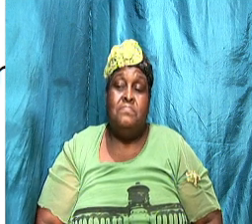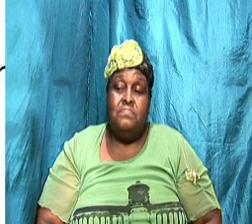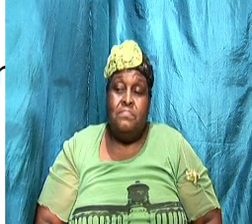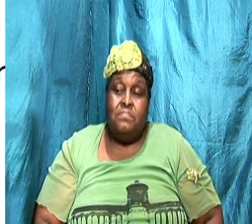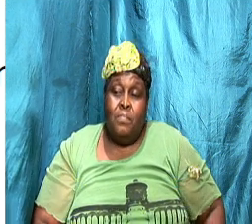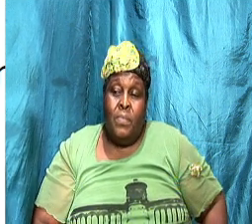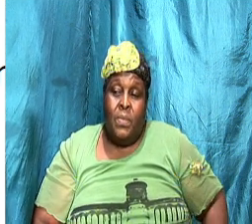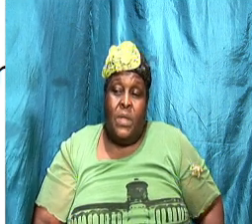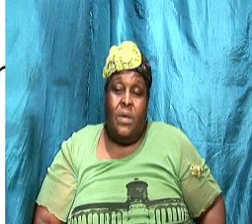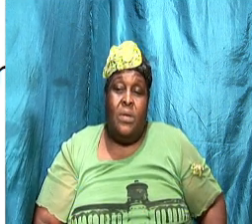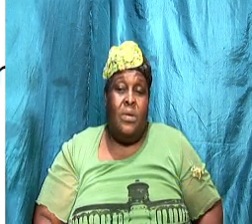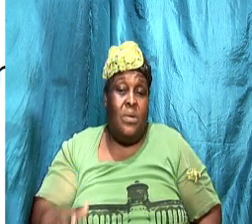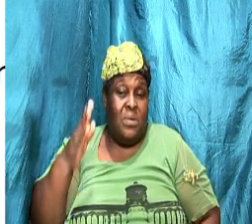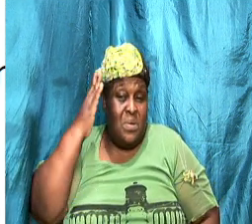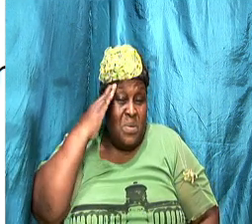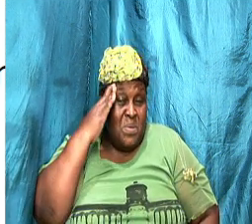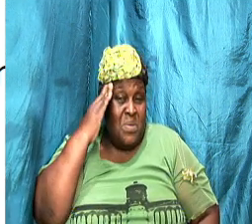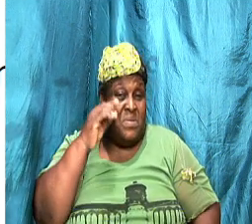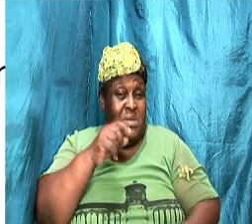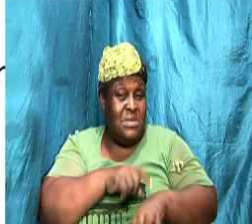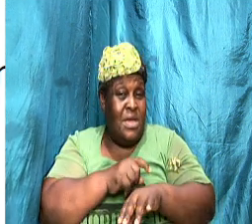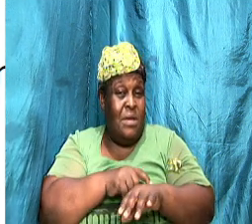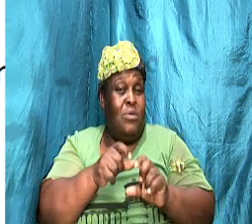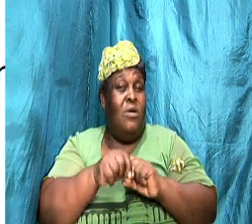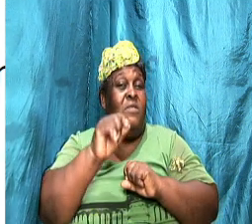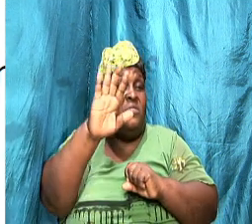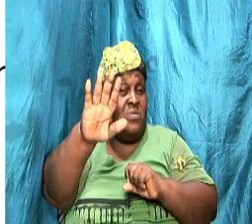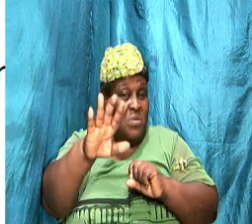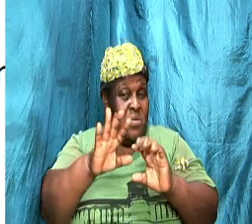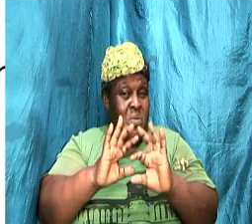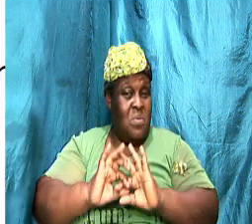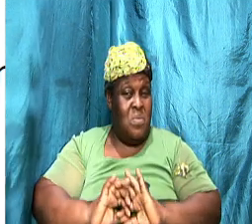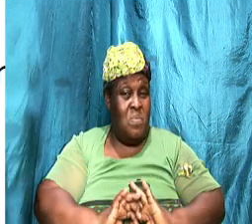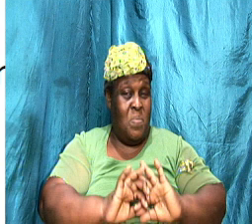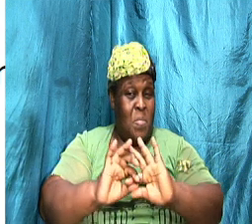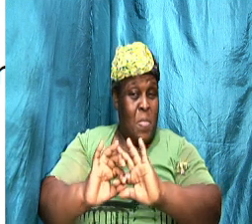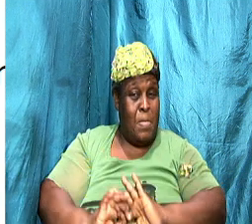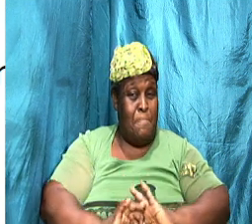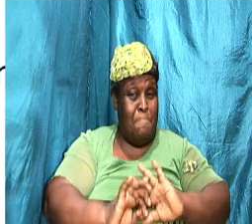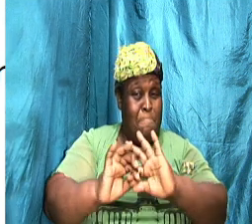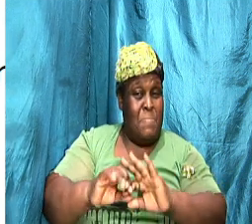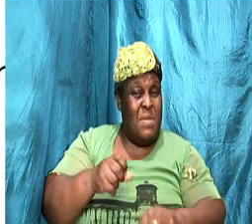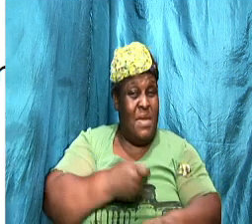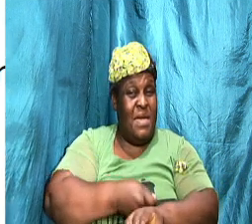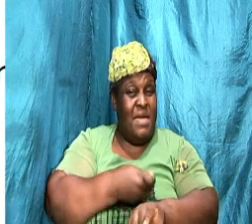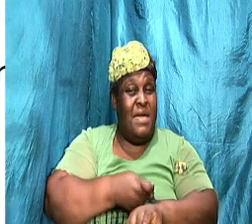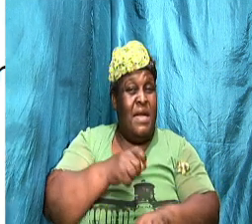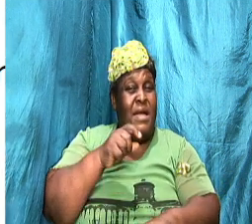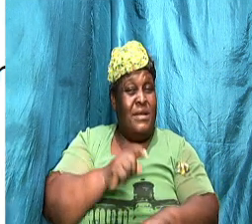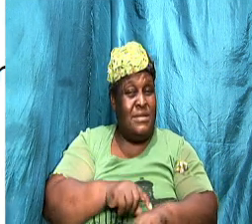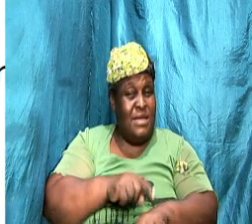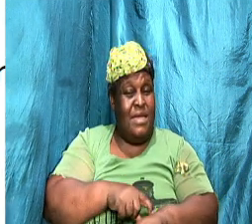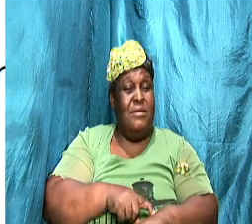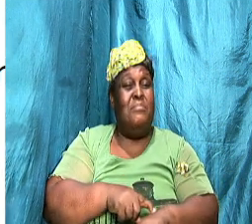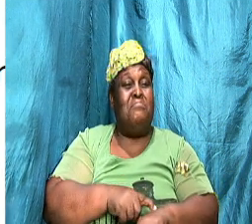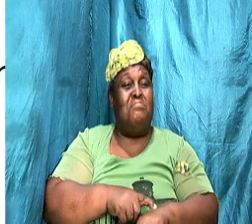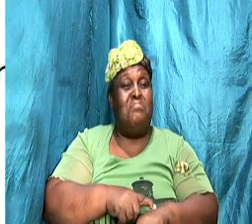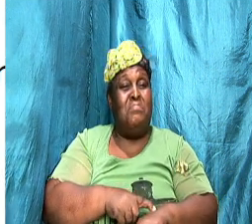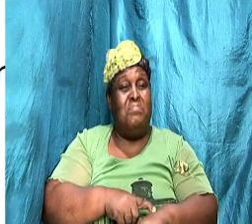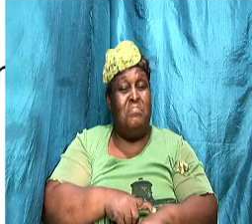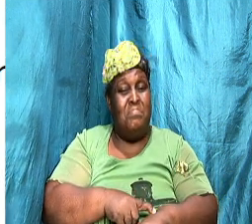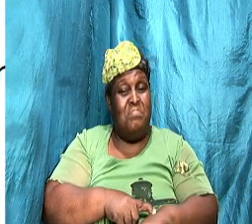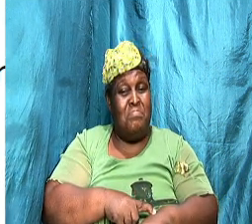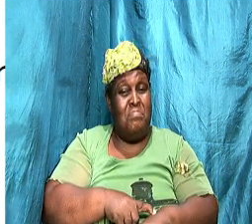so know the stage of your relationship it might be that the enchanted stage yes and the disenchanted stage and the